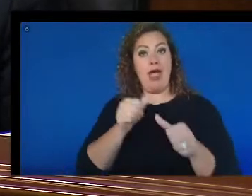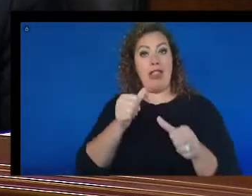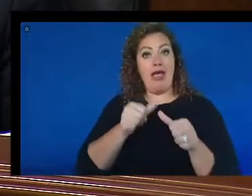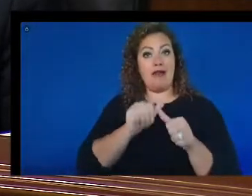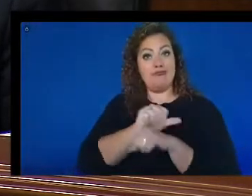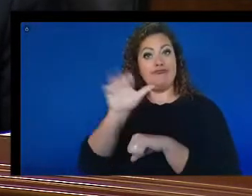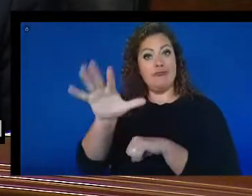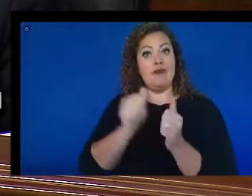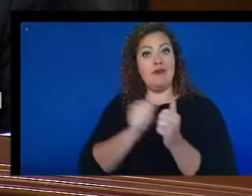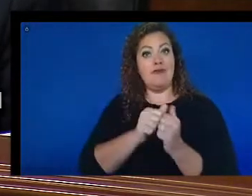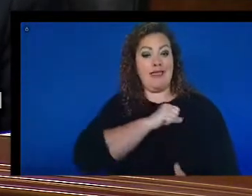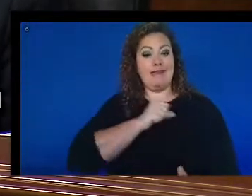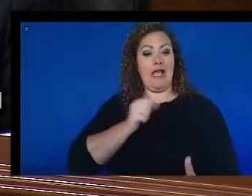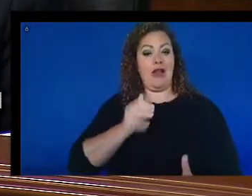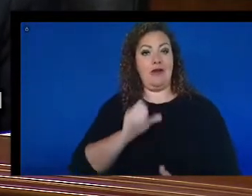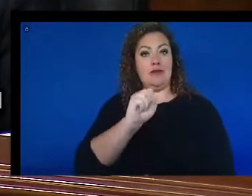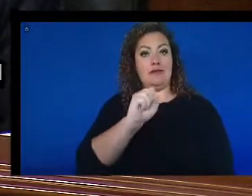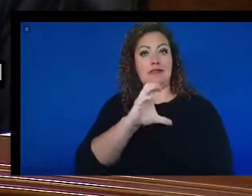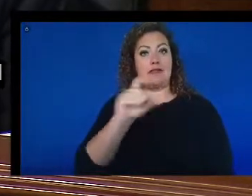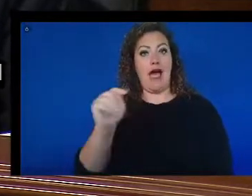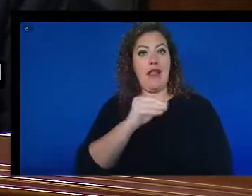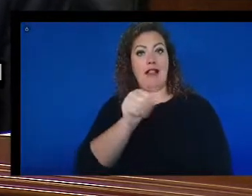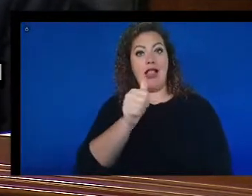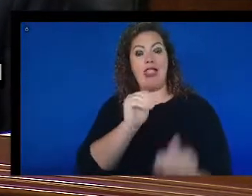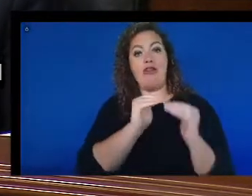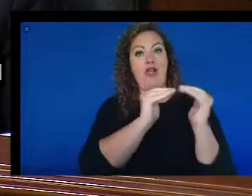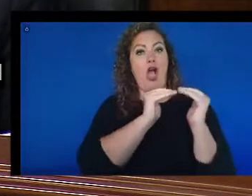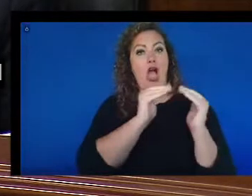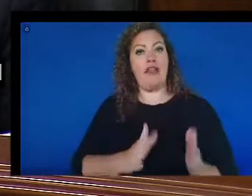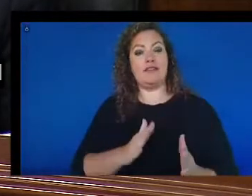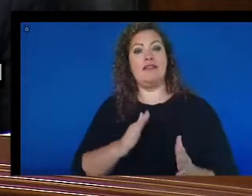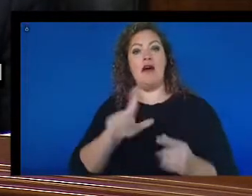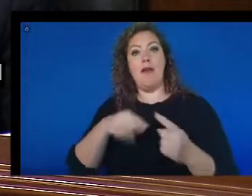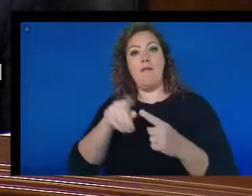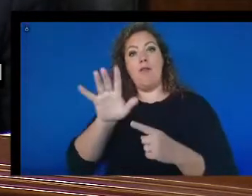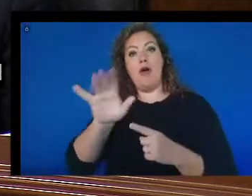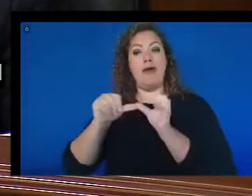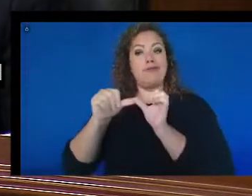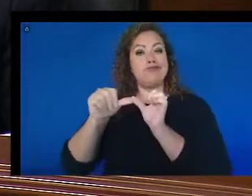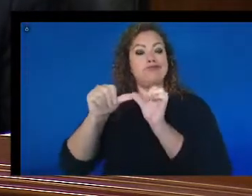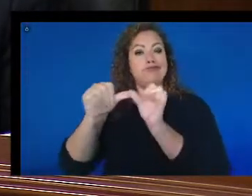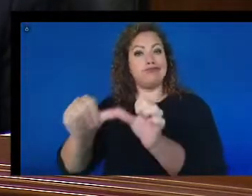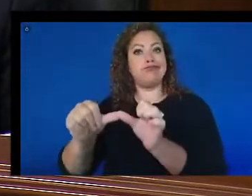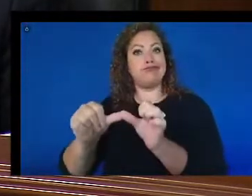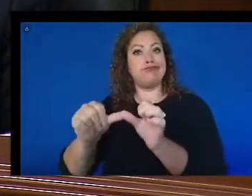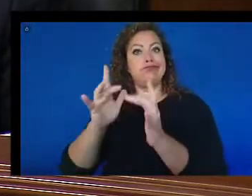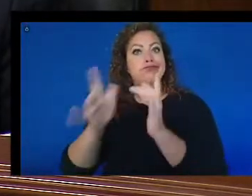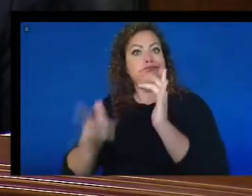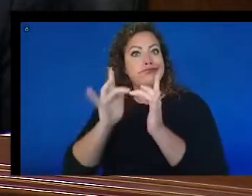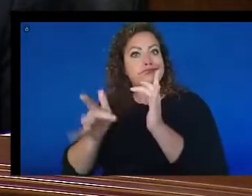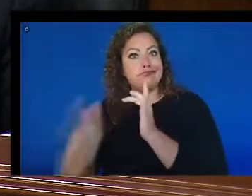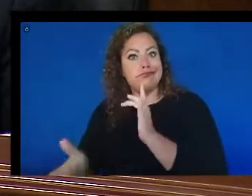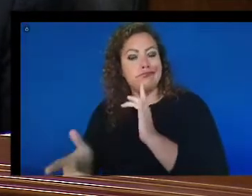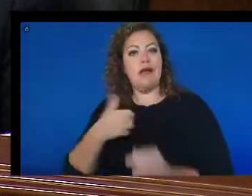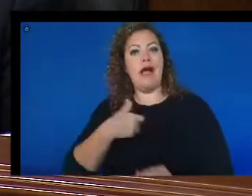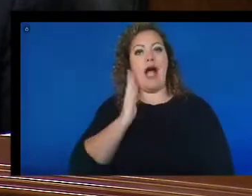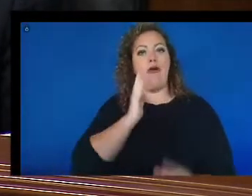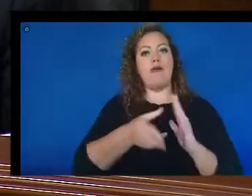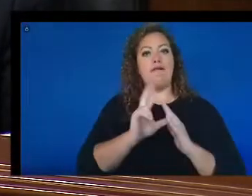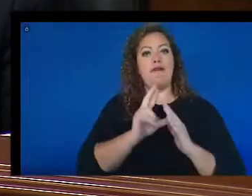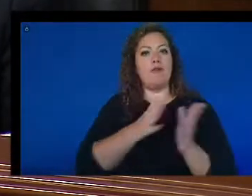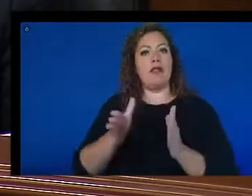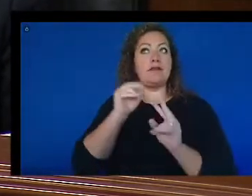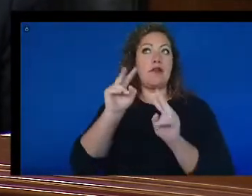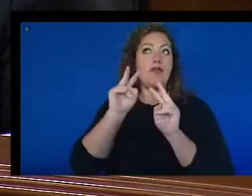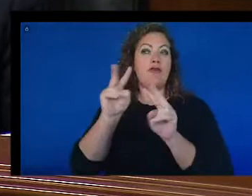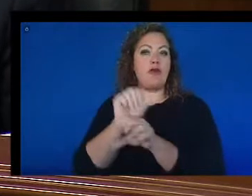other colleagues regarding these longstanding accessibility shortfalls. I'll be reviewing these plans and look forward to working with the Department to